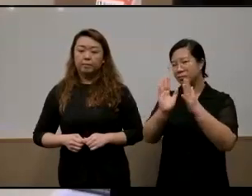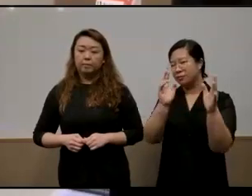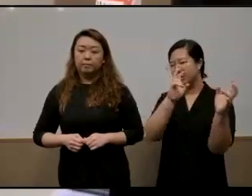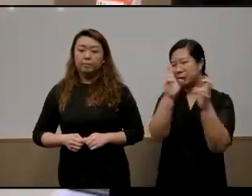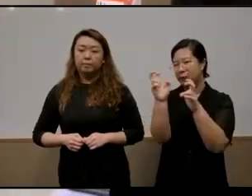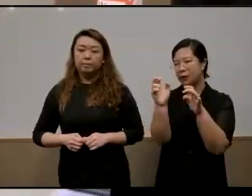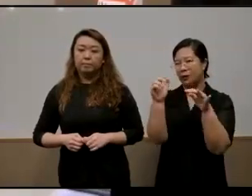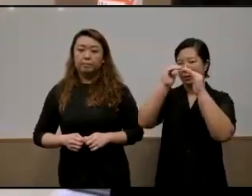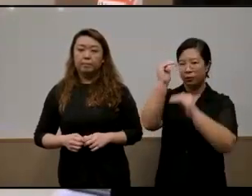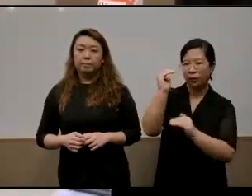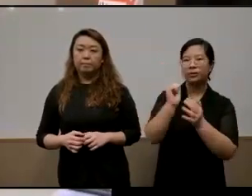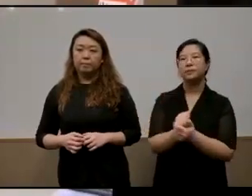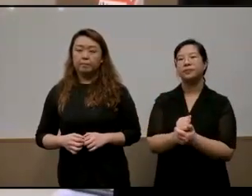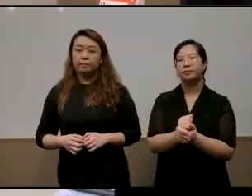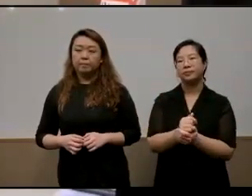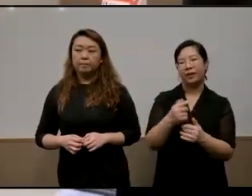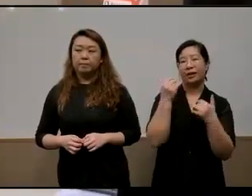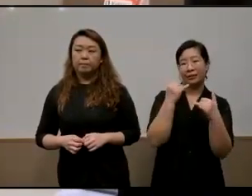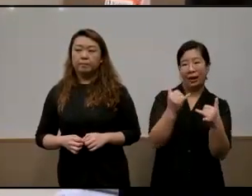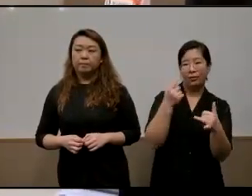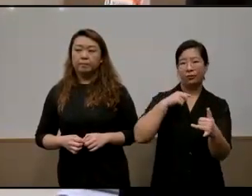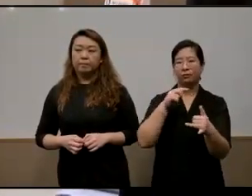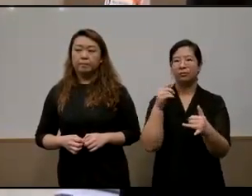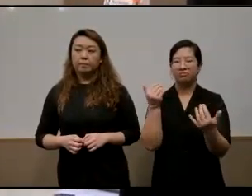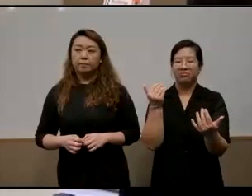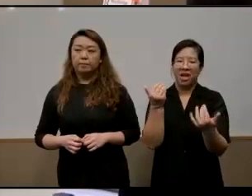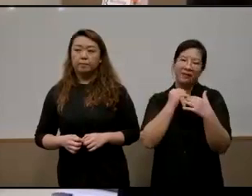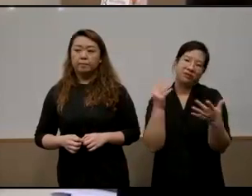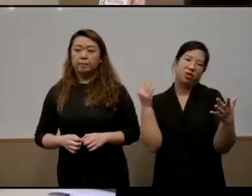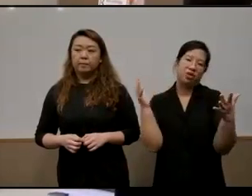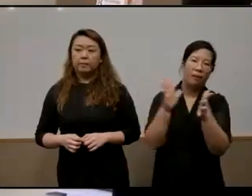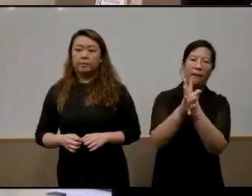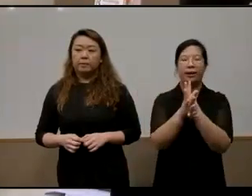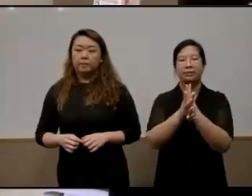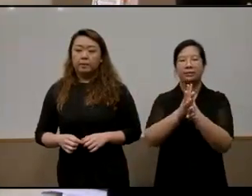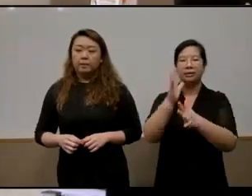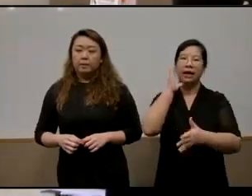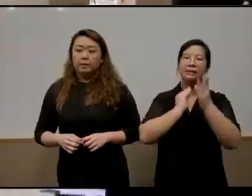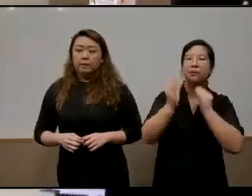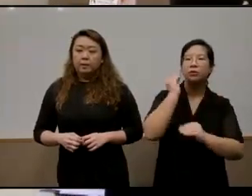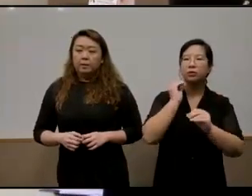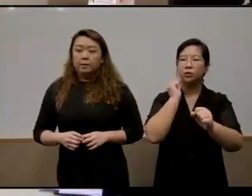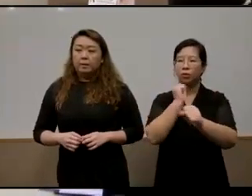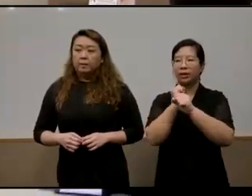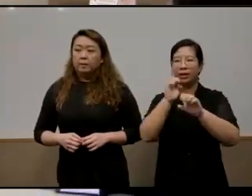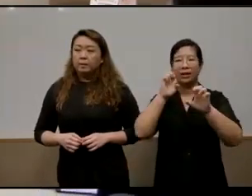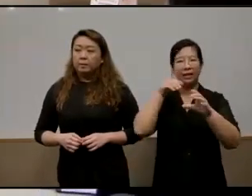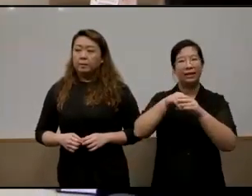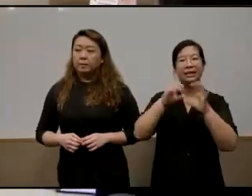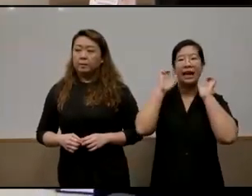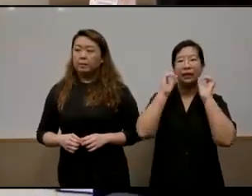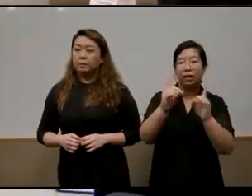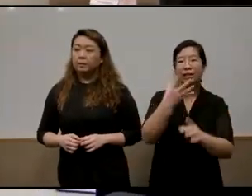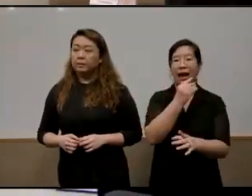share their perspectives i think they have a combined experience of more than a century working on education and social